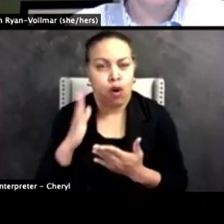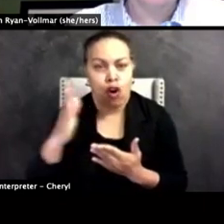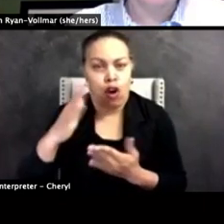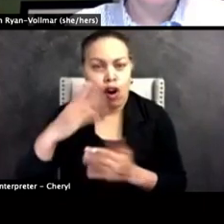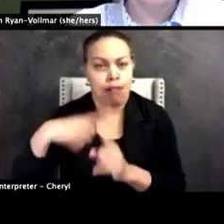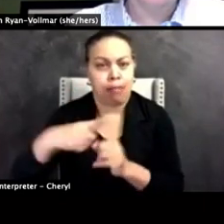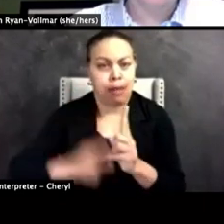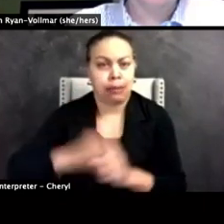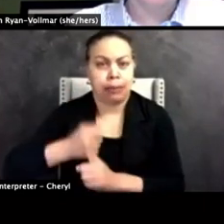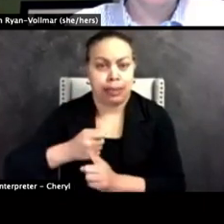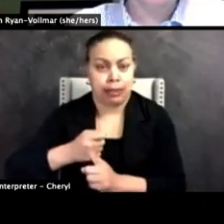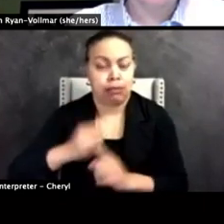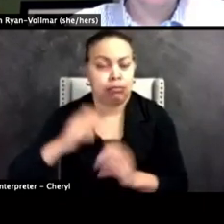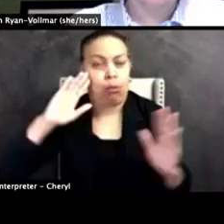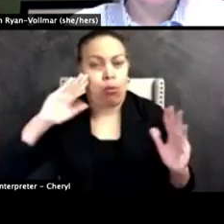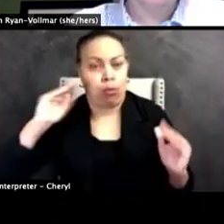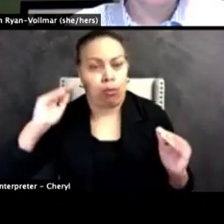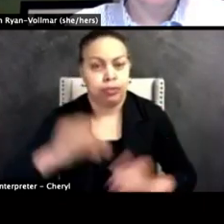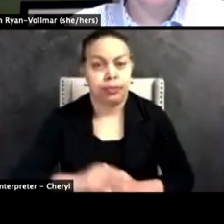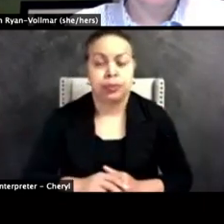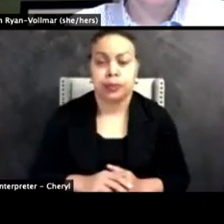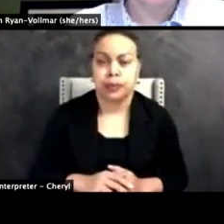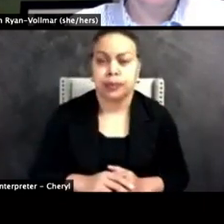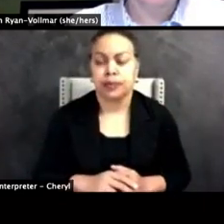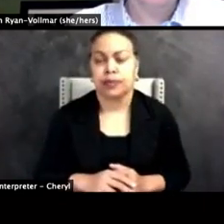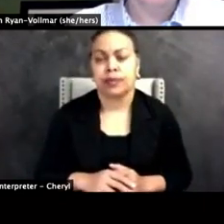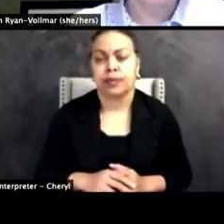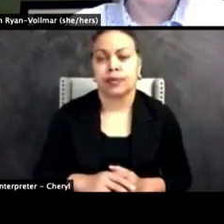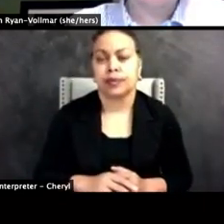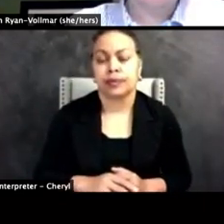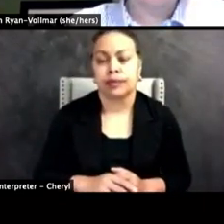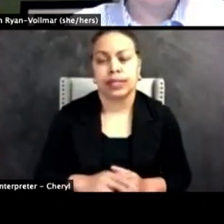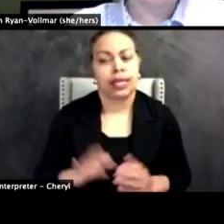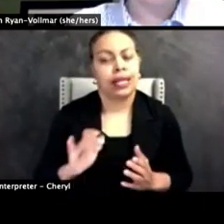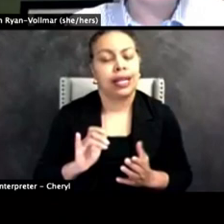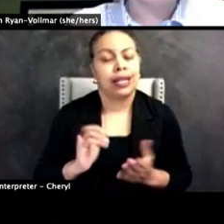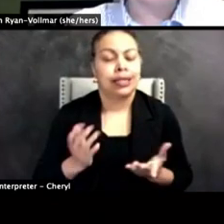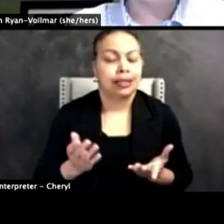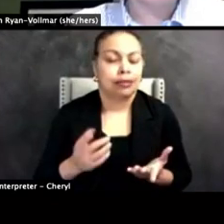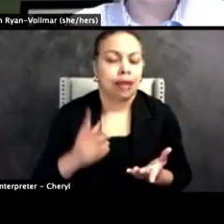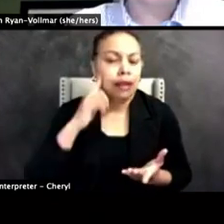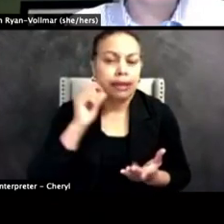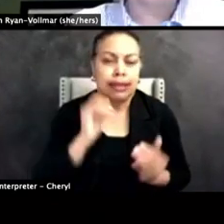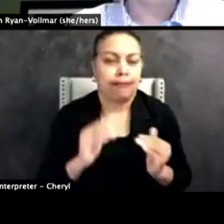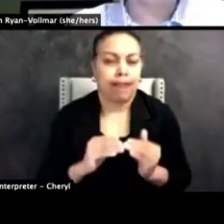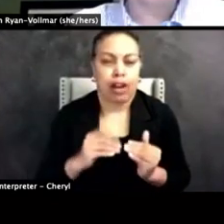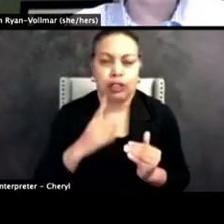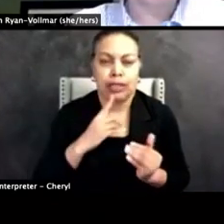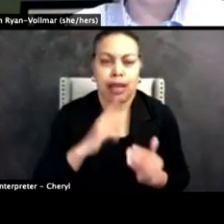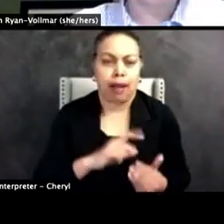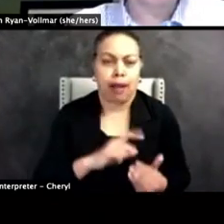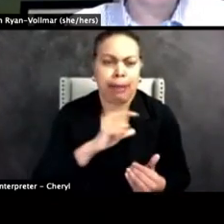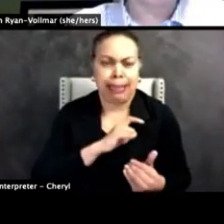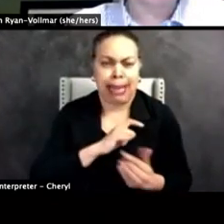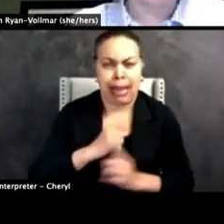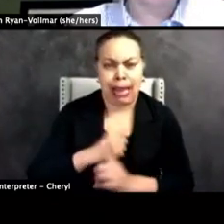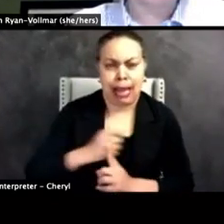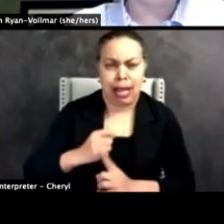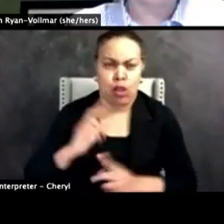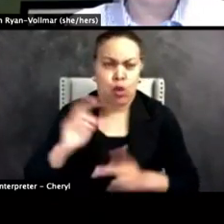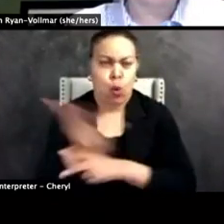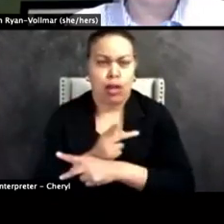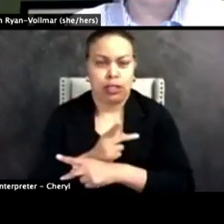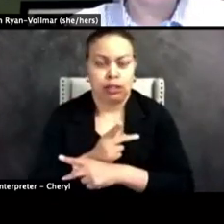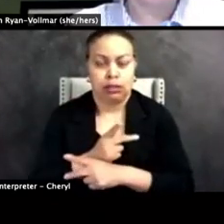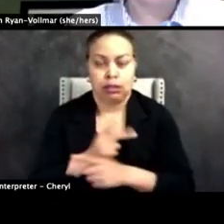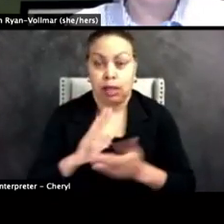I think it's not to say, I don't think it's fair to say police brutality has gotten worse. That